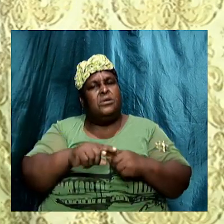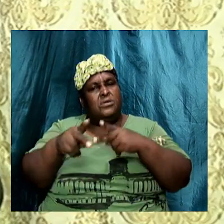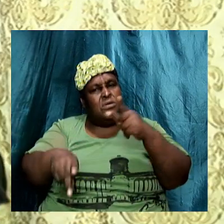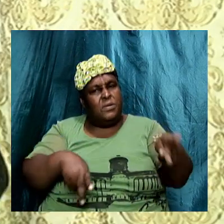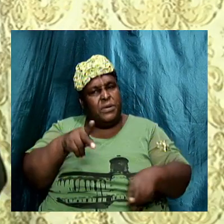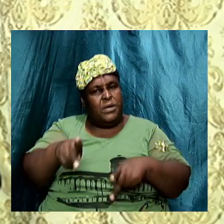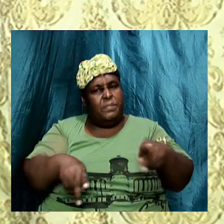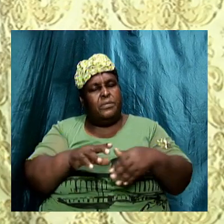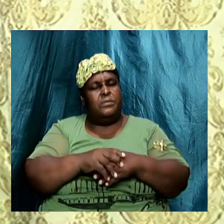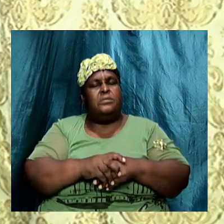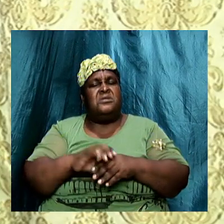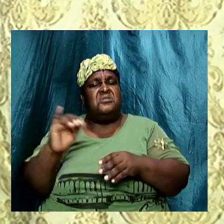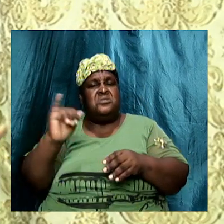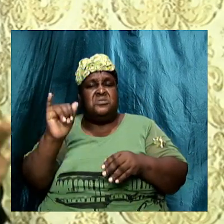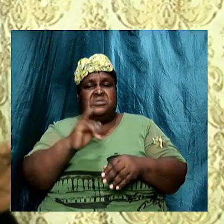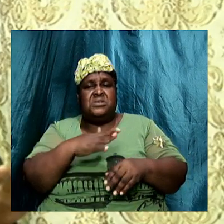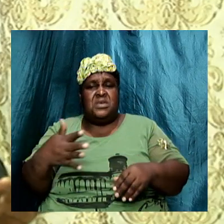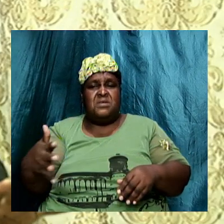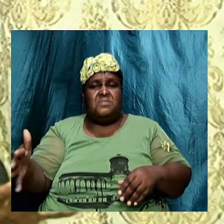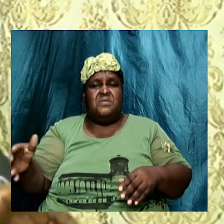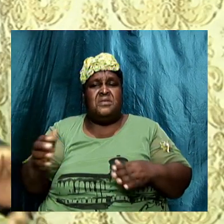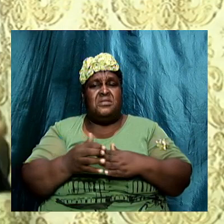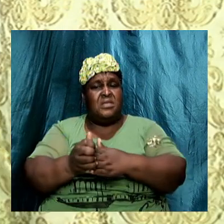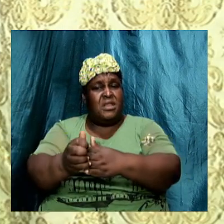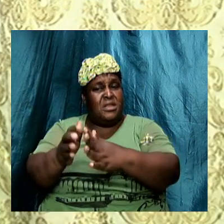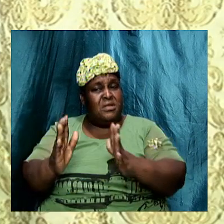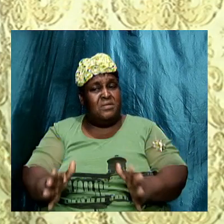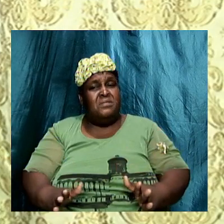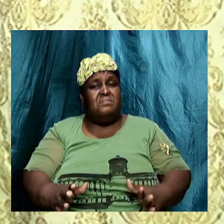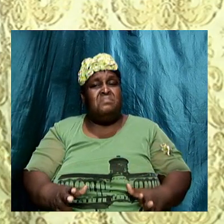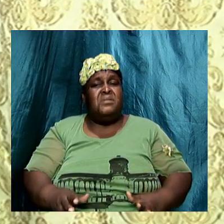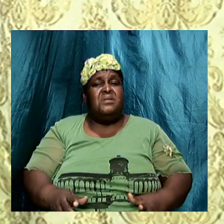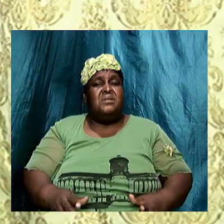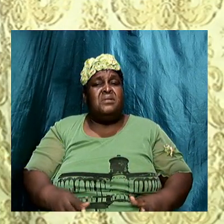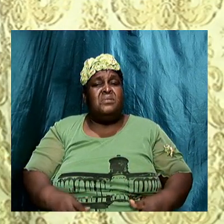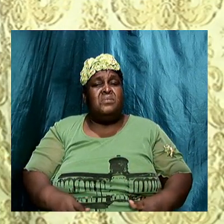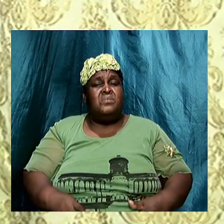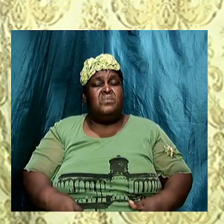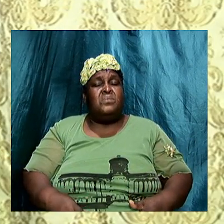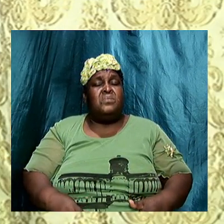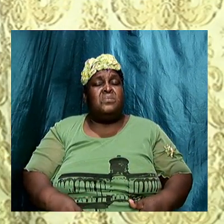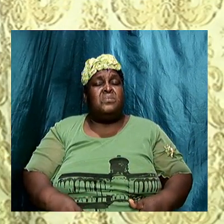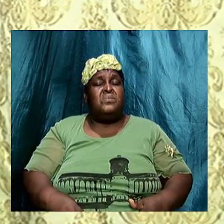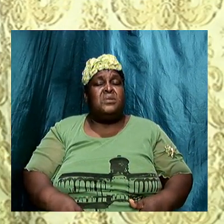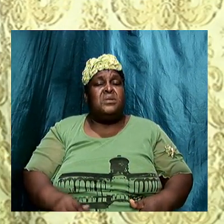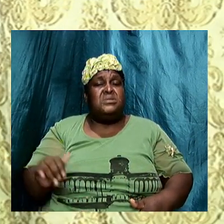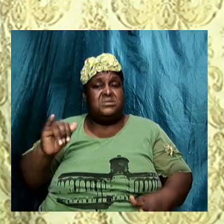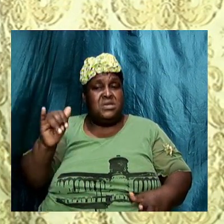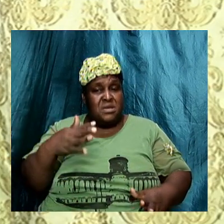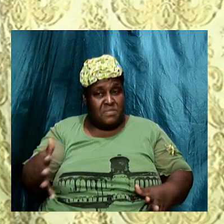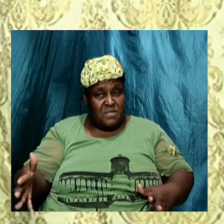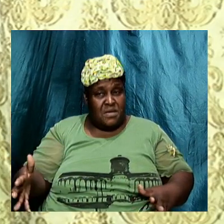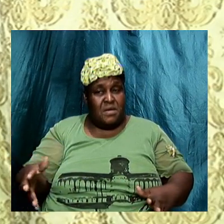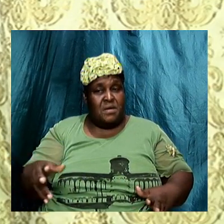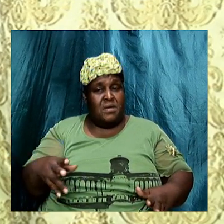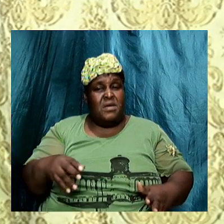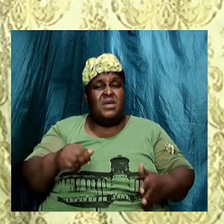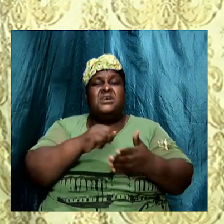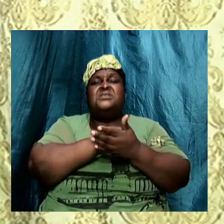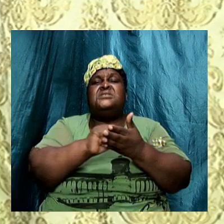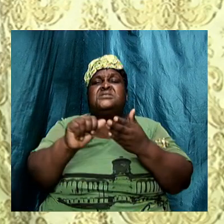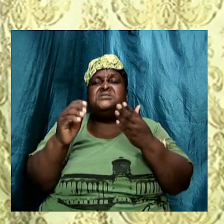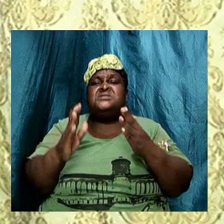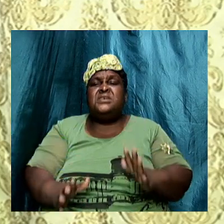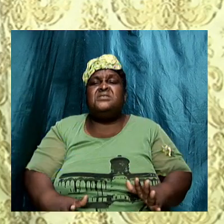The same thing That the leader does Is the same thing That will trickle down In the congregation Because the spirit That is